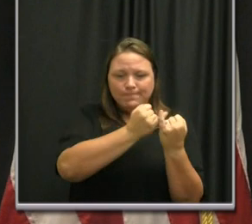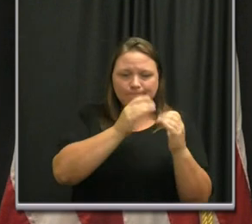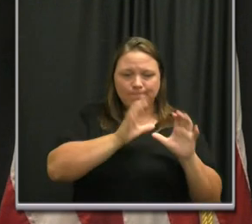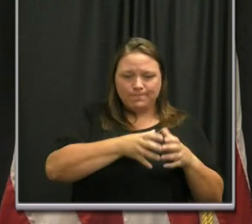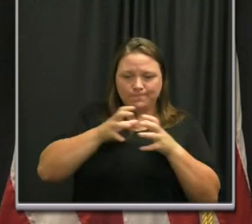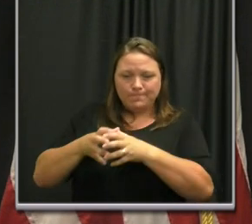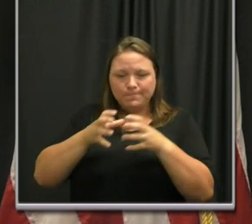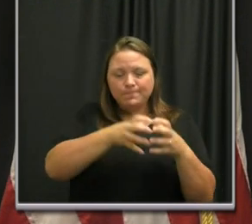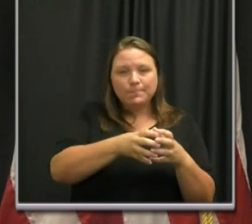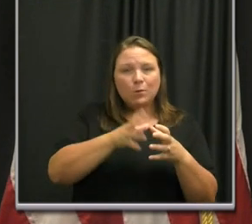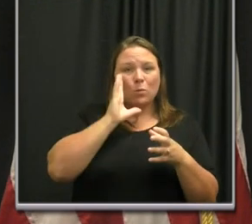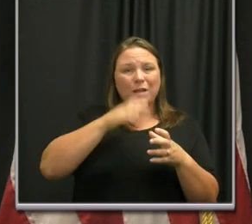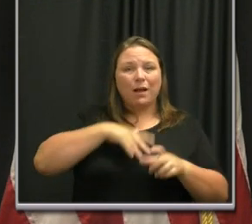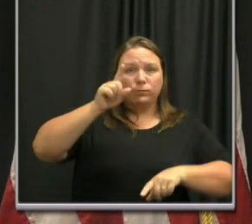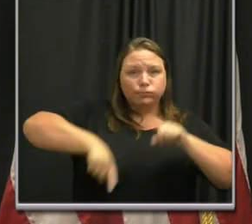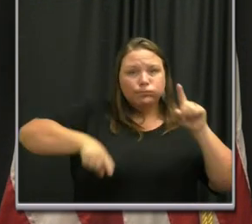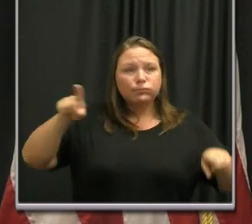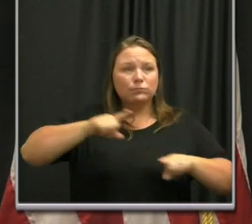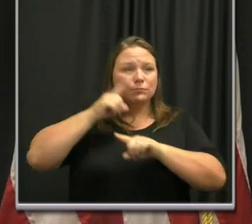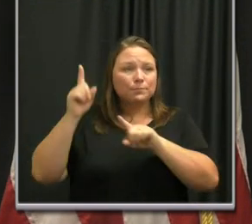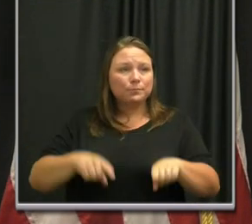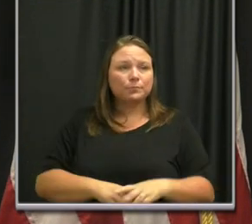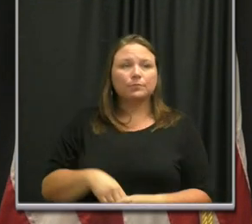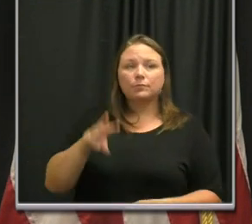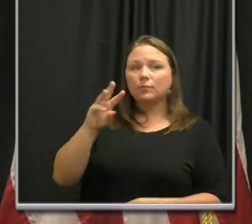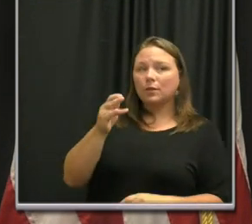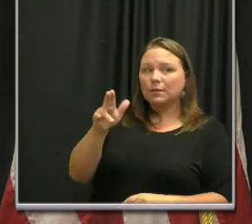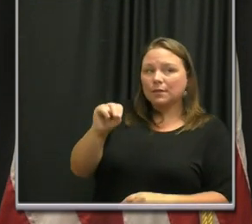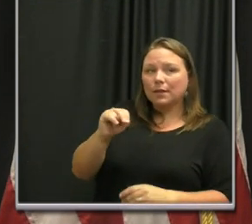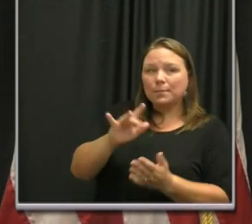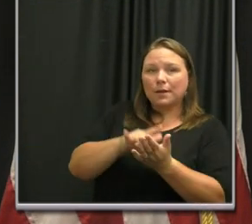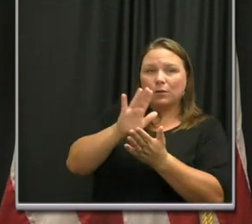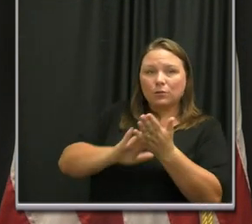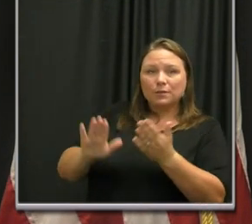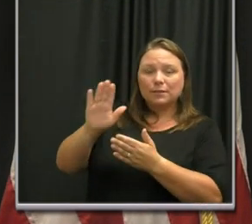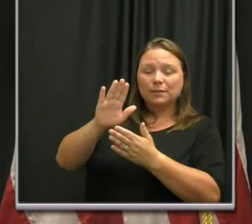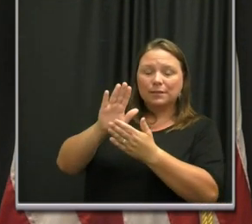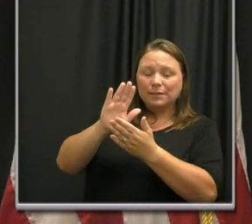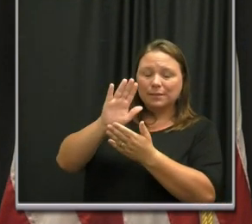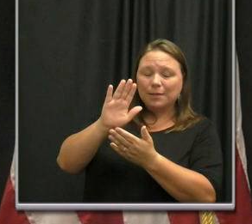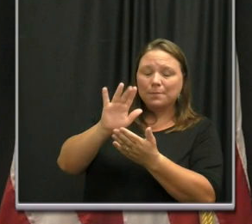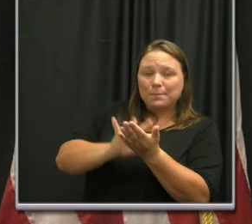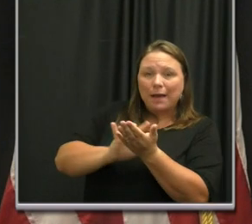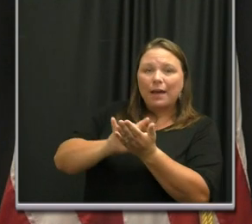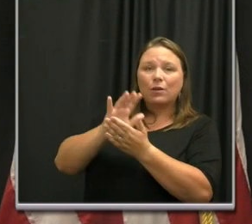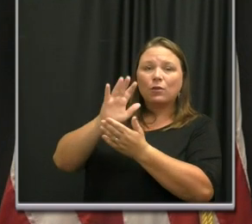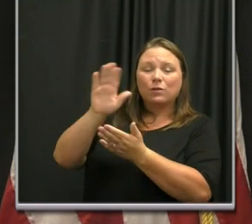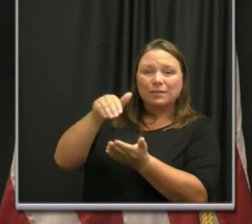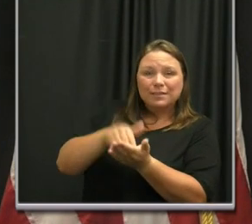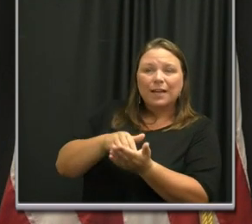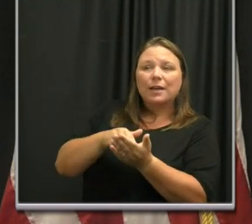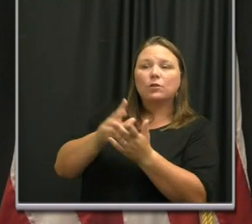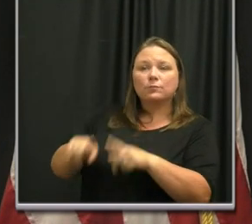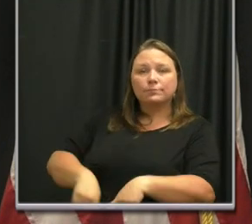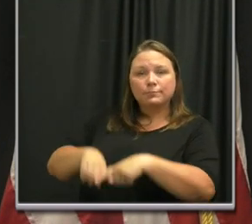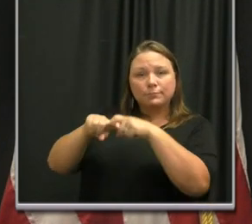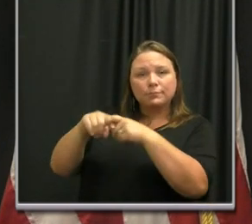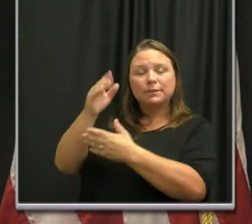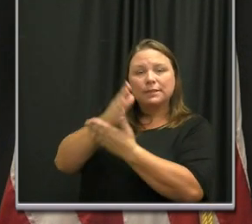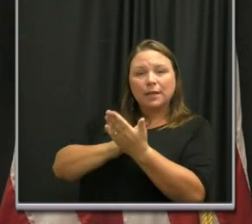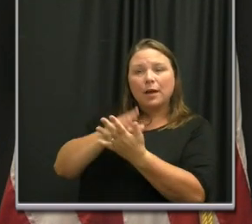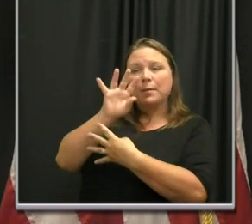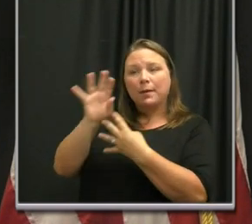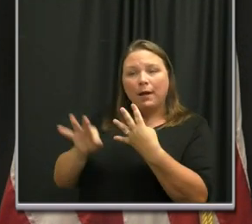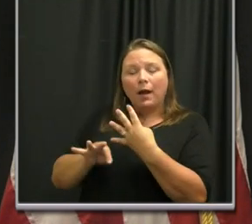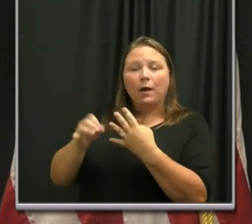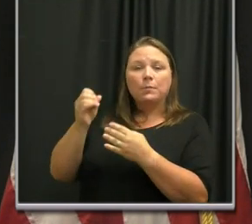varying results. Williamson County Medical Center has suspended some elective surgeries as the hospital has seen